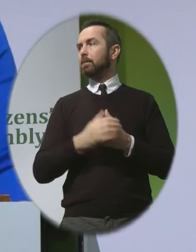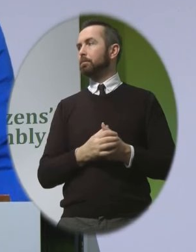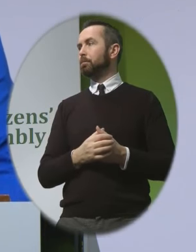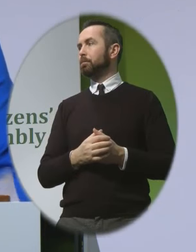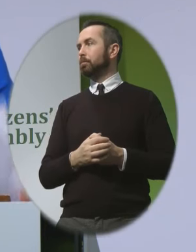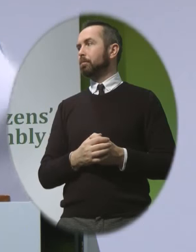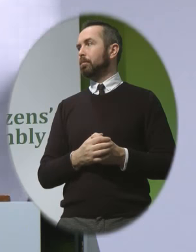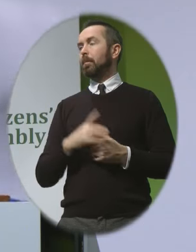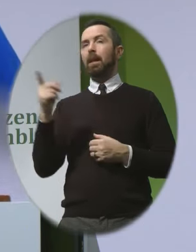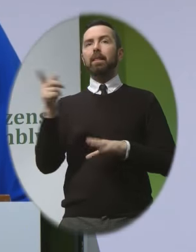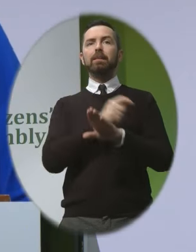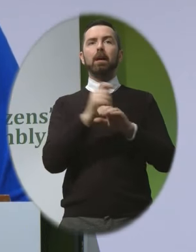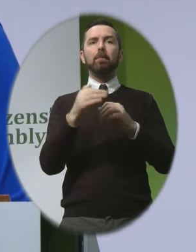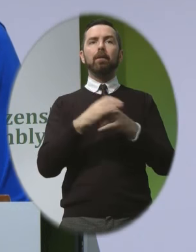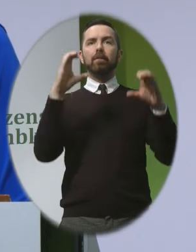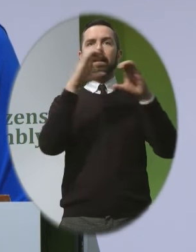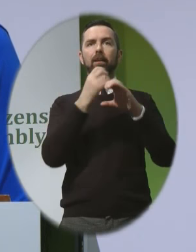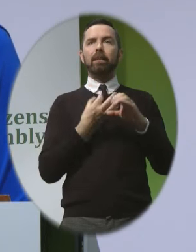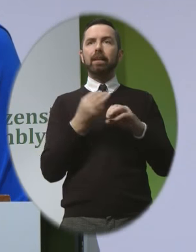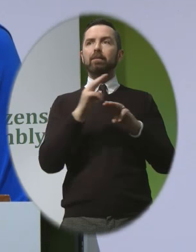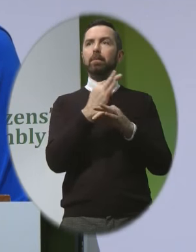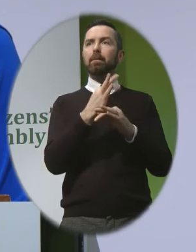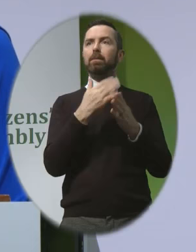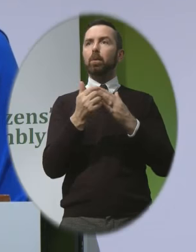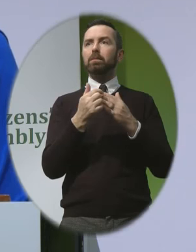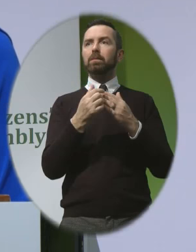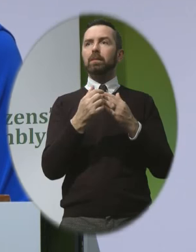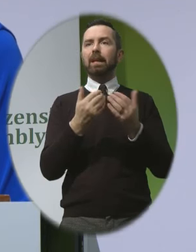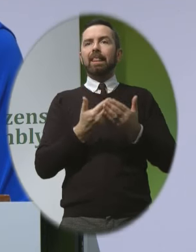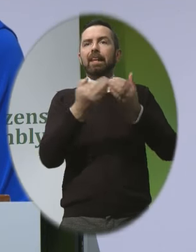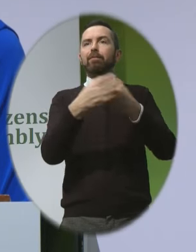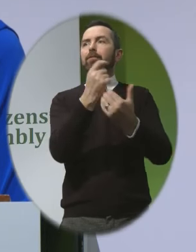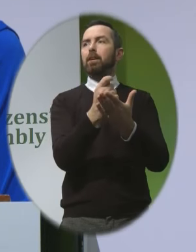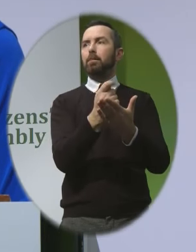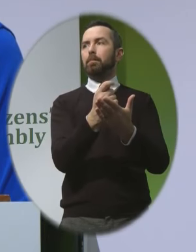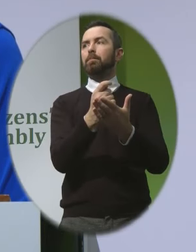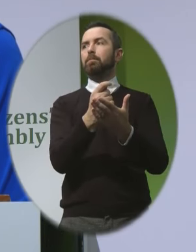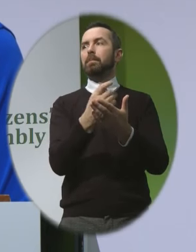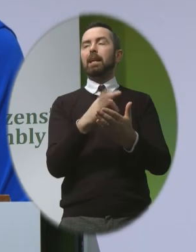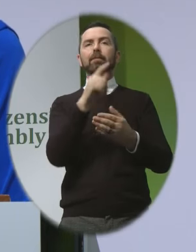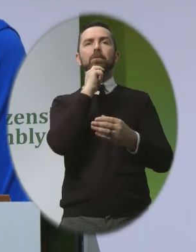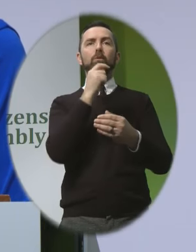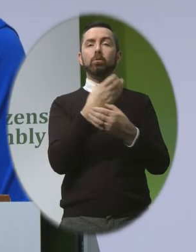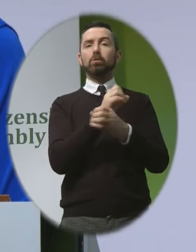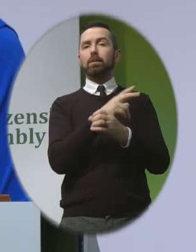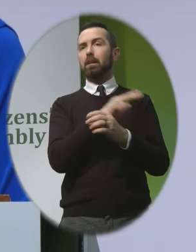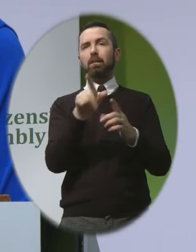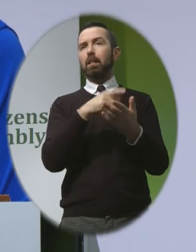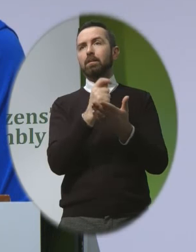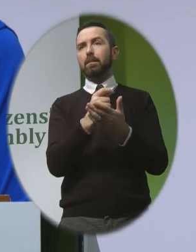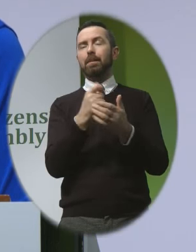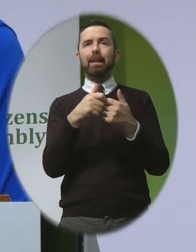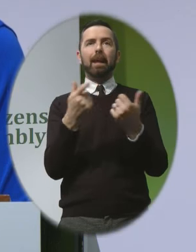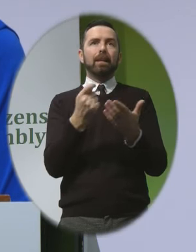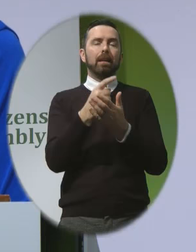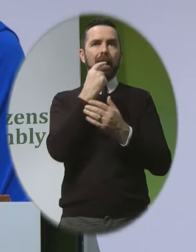so this care gives parents above all the gift of time with their baby and when you're told that your child may not have very long that time becomes all